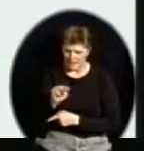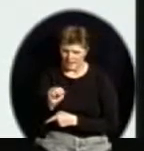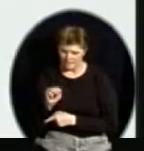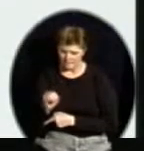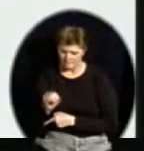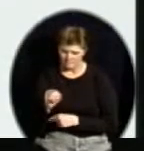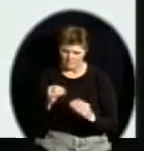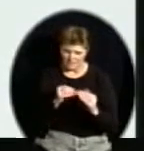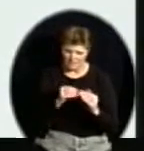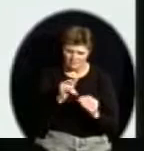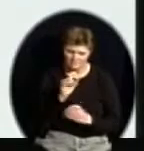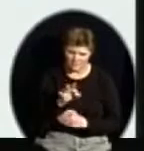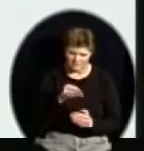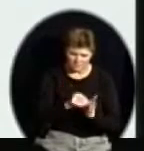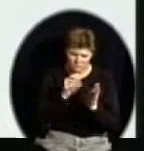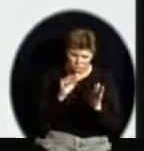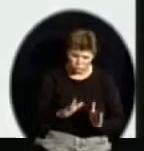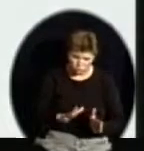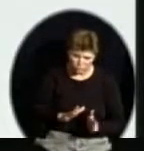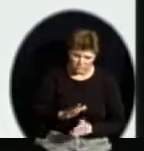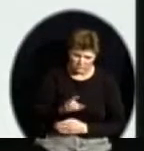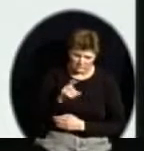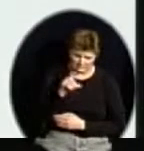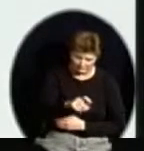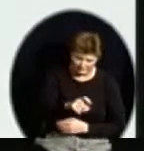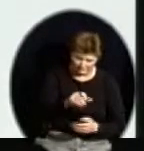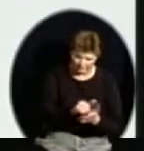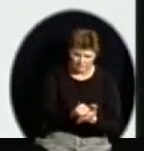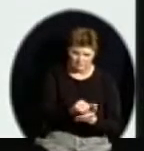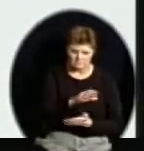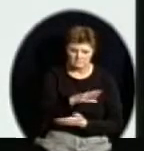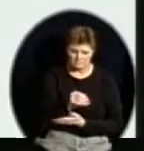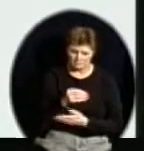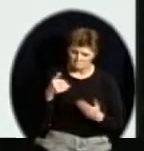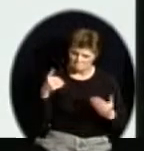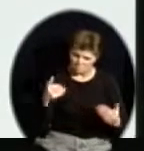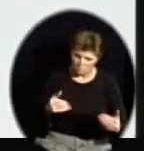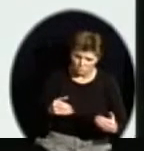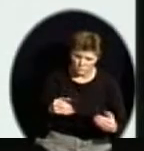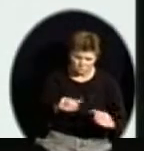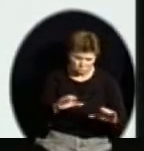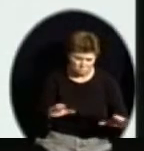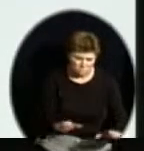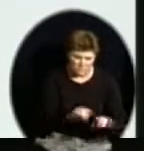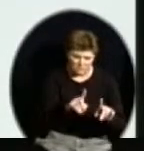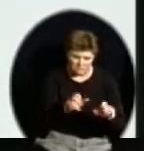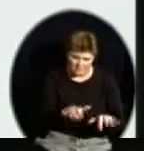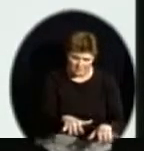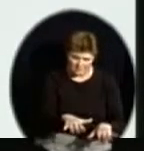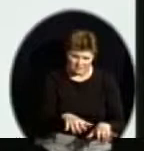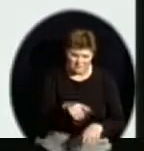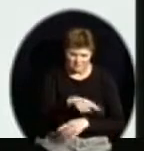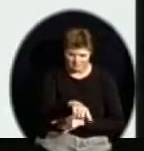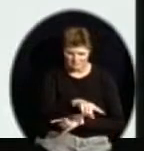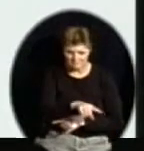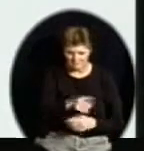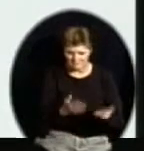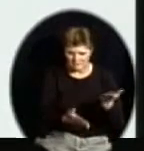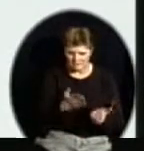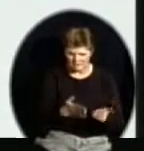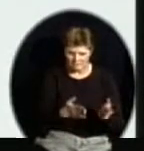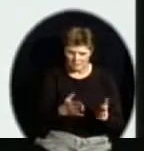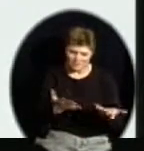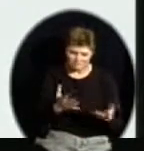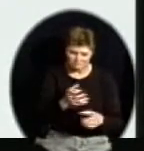if we have too many students taking it, regardless of who's left performed, they fall into that academic warning category